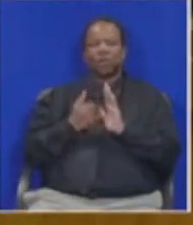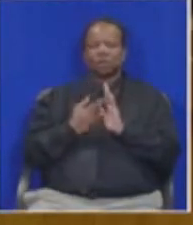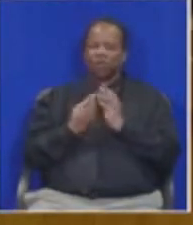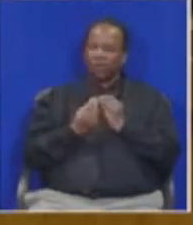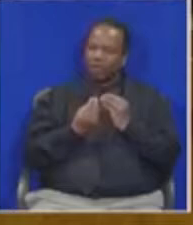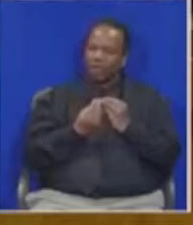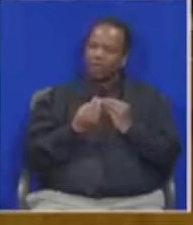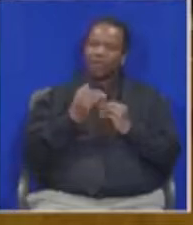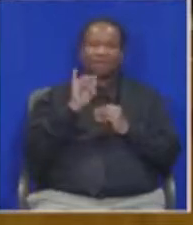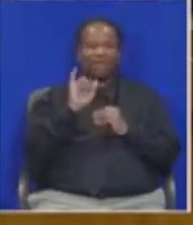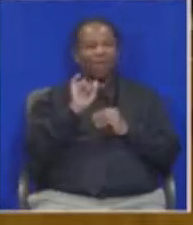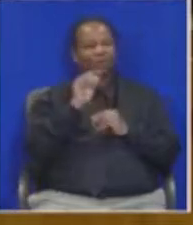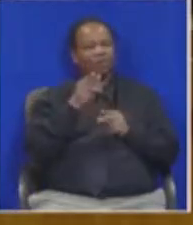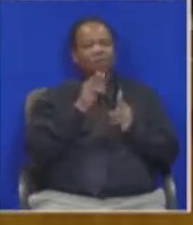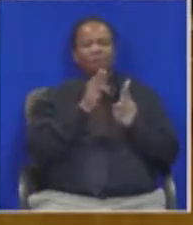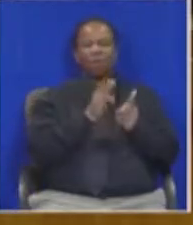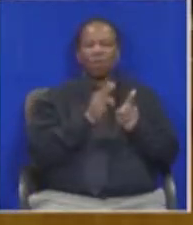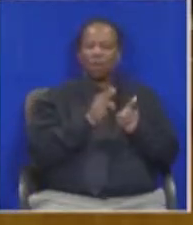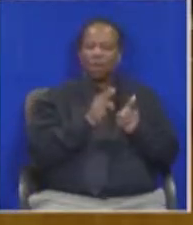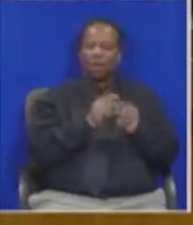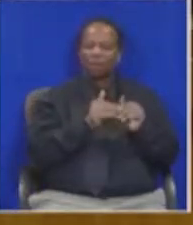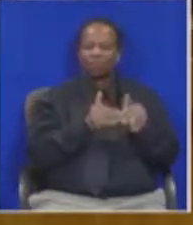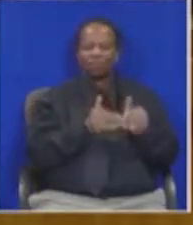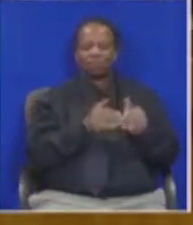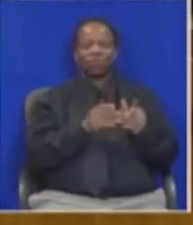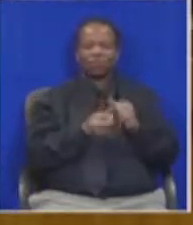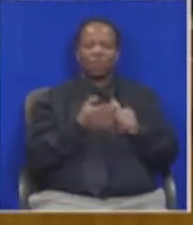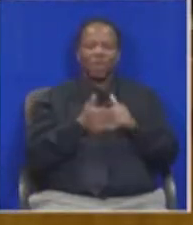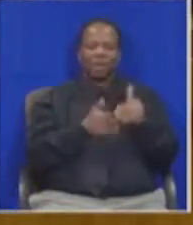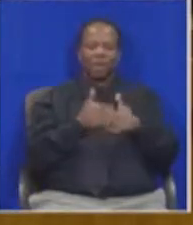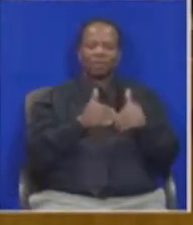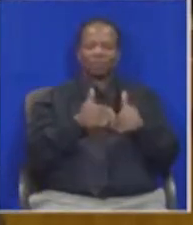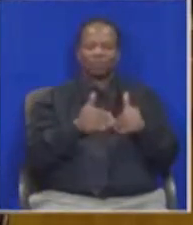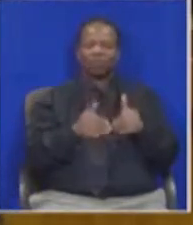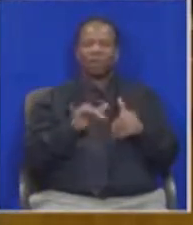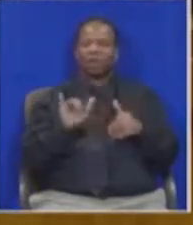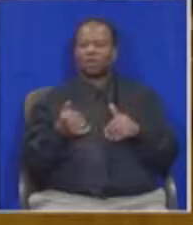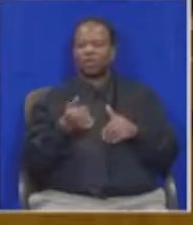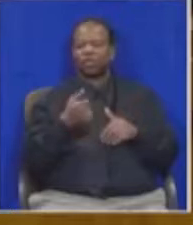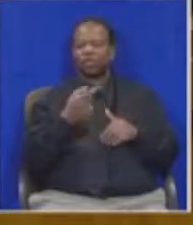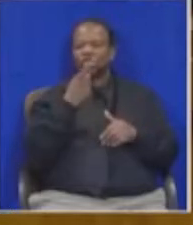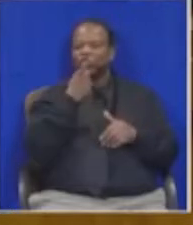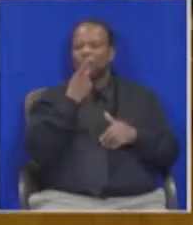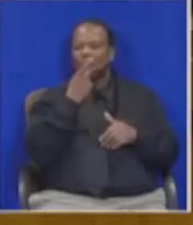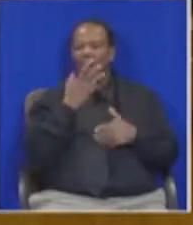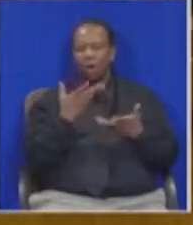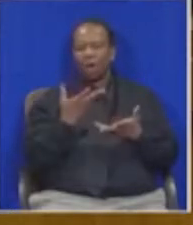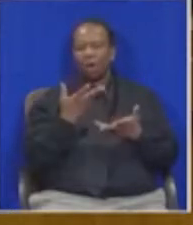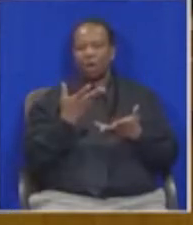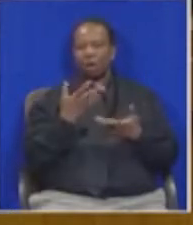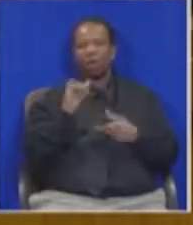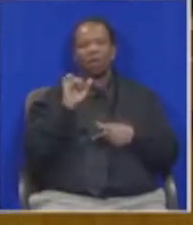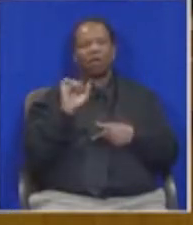to be the new normal for the country at least until the December conference. And if we look earlier this year, just when we saw